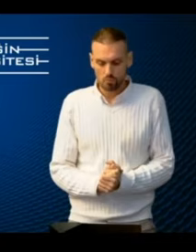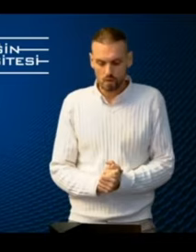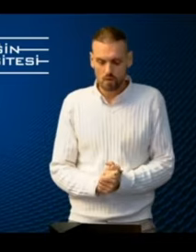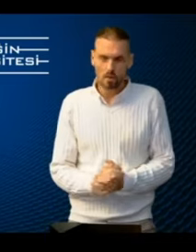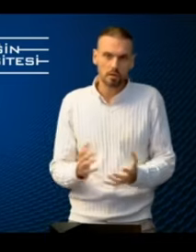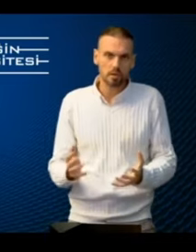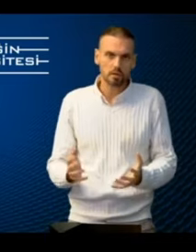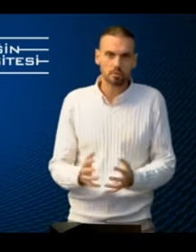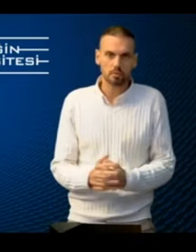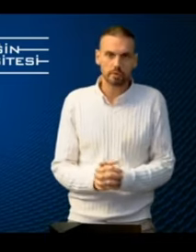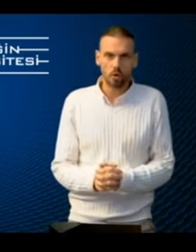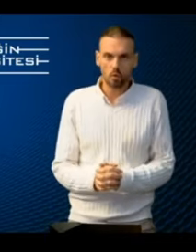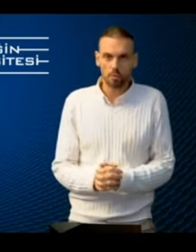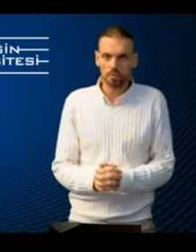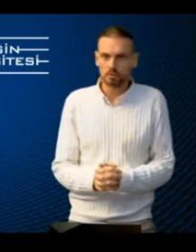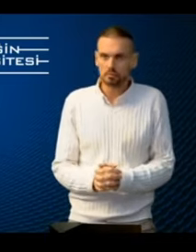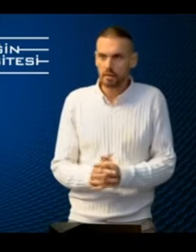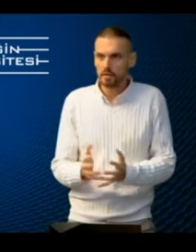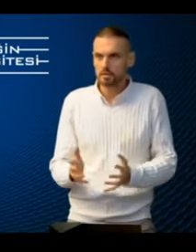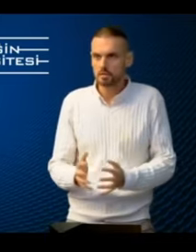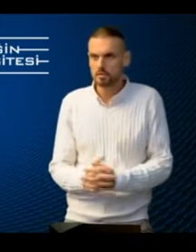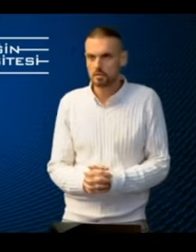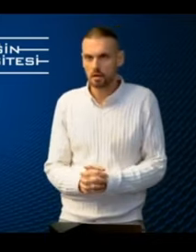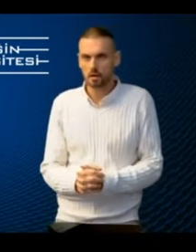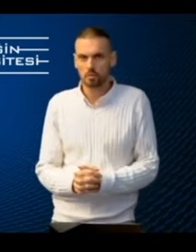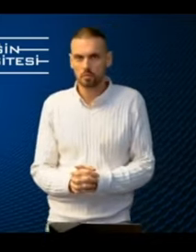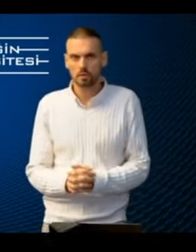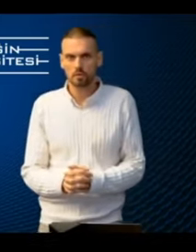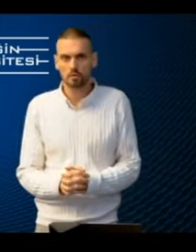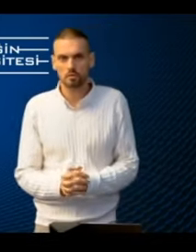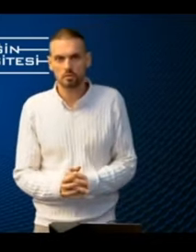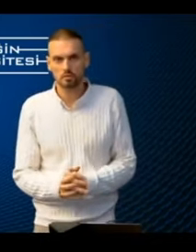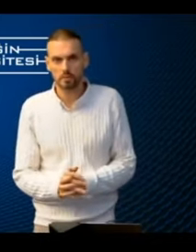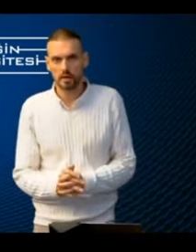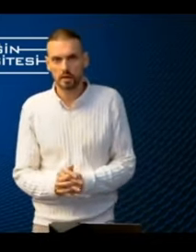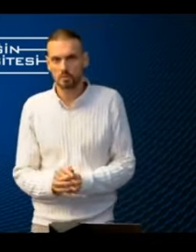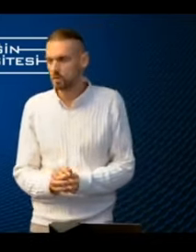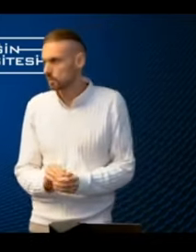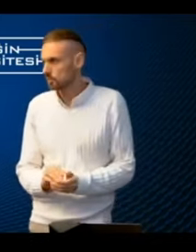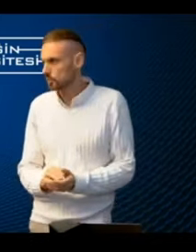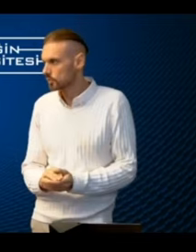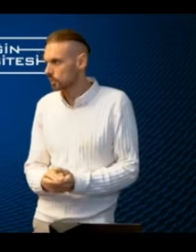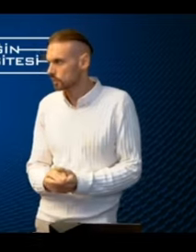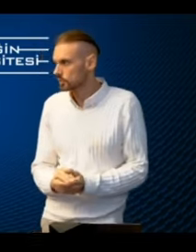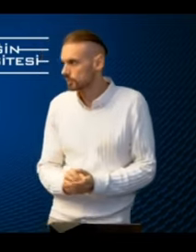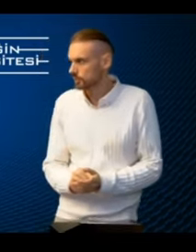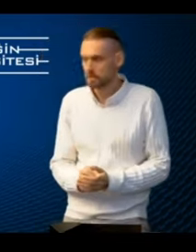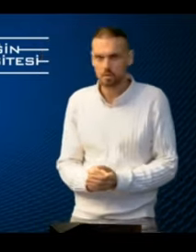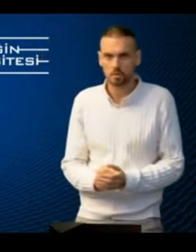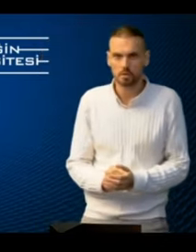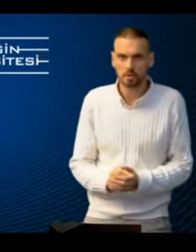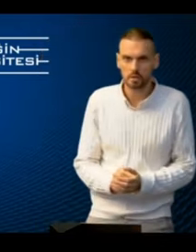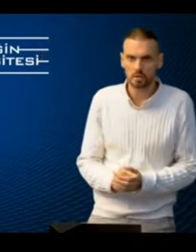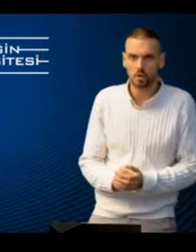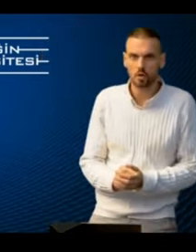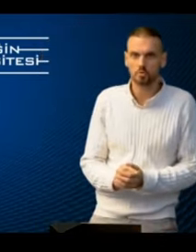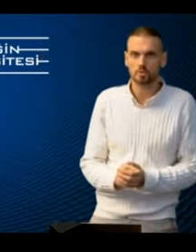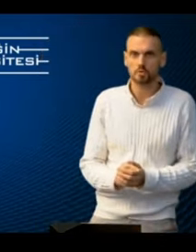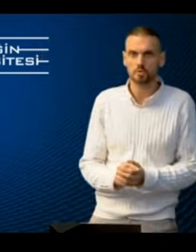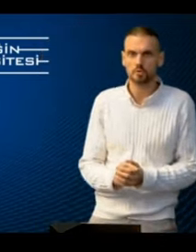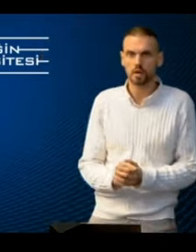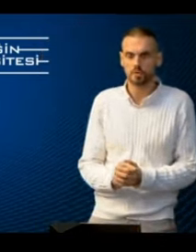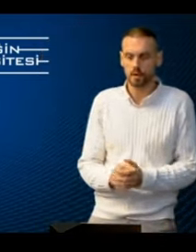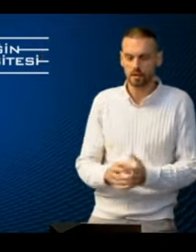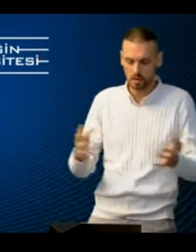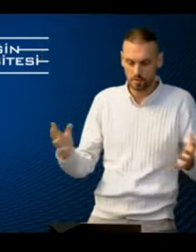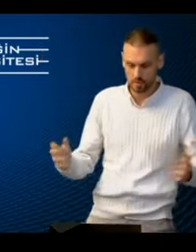As curriculum will be open, access will not be a commercial product. So we hope